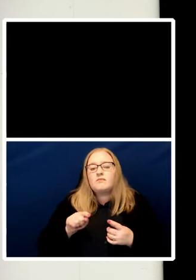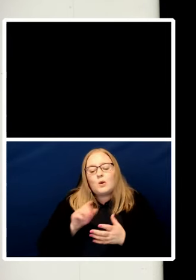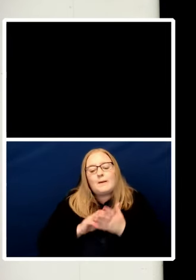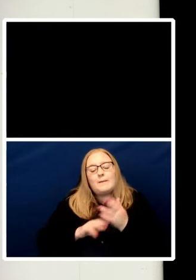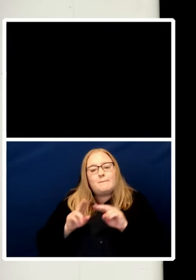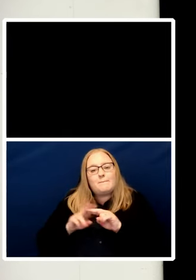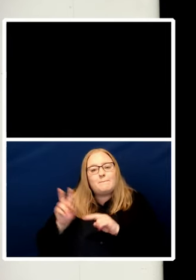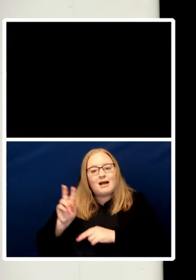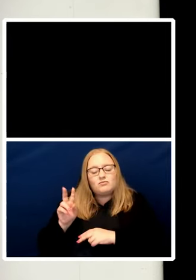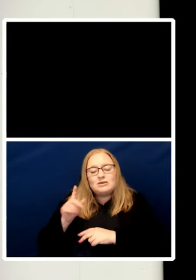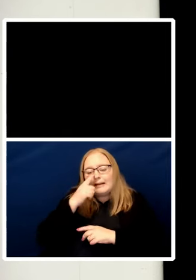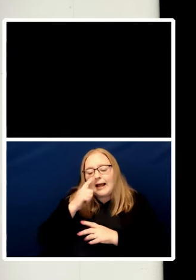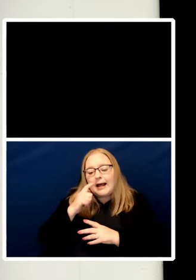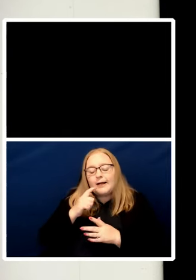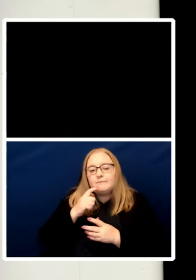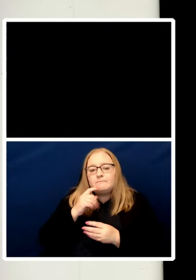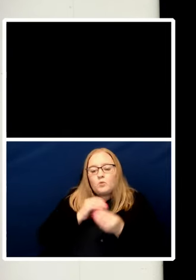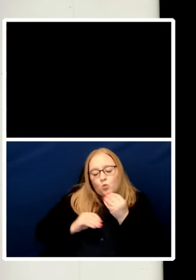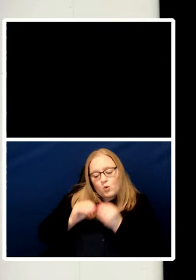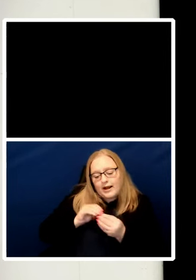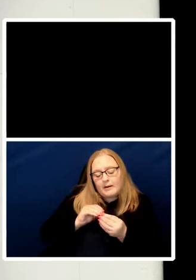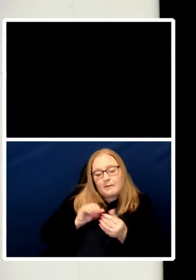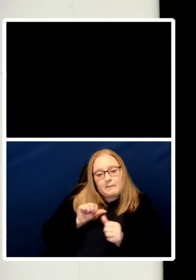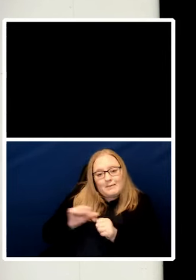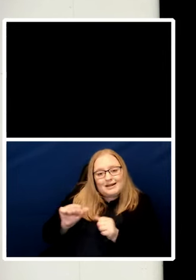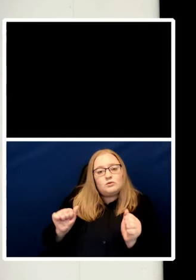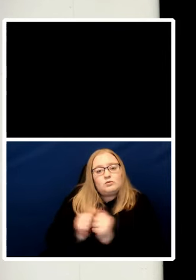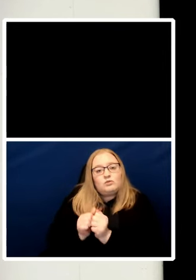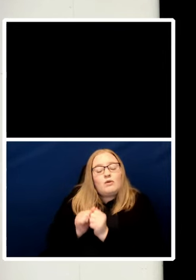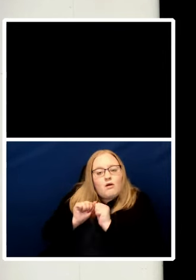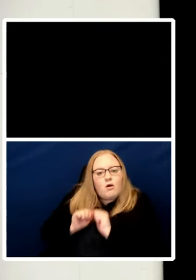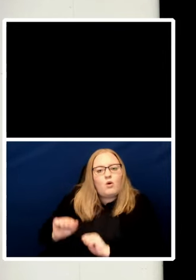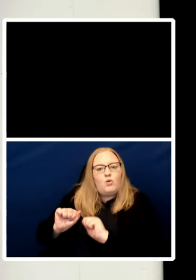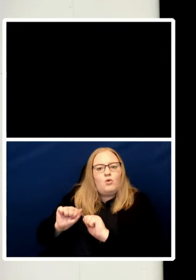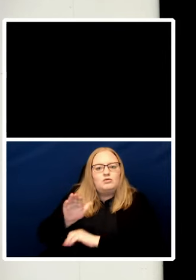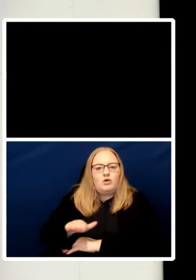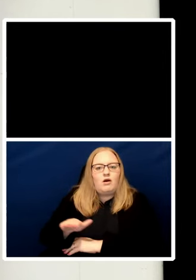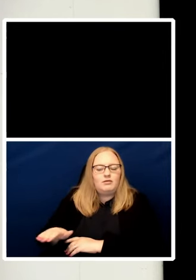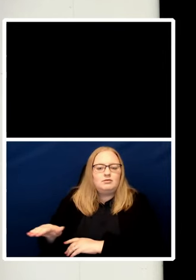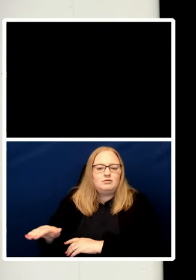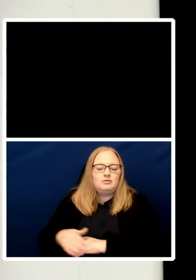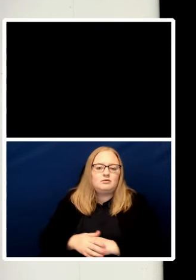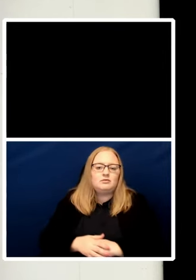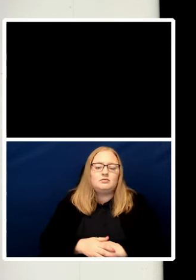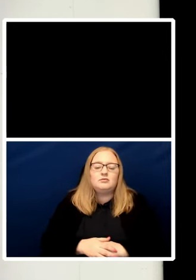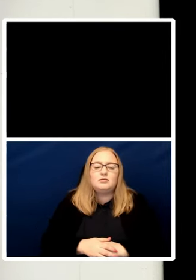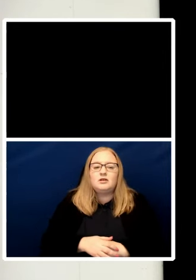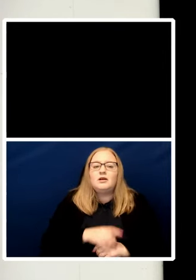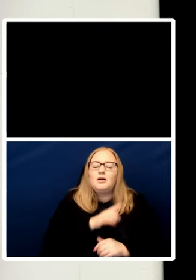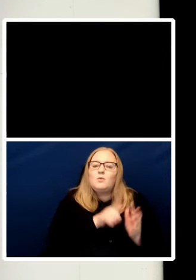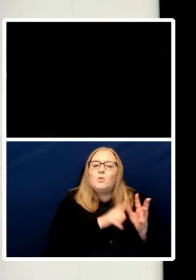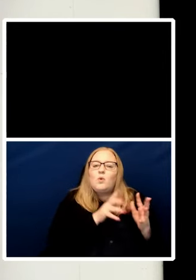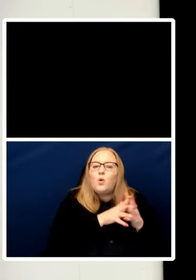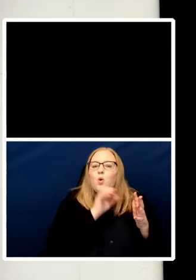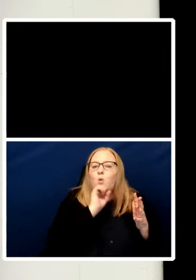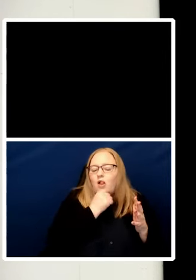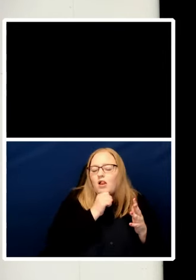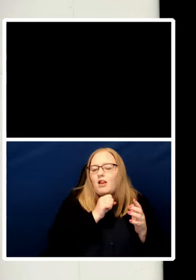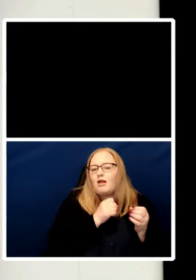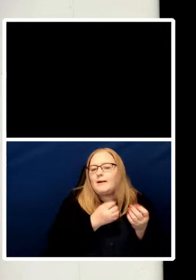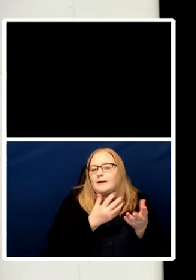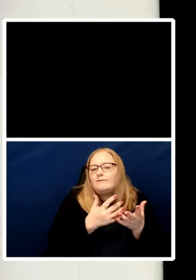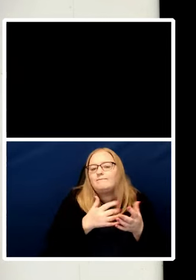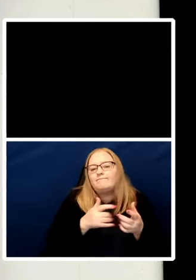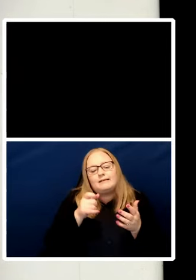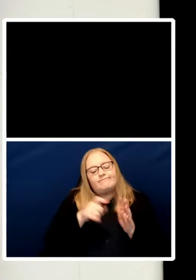interests of their children, they'll also set some enforceable legal parameters. Indeed, not to